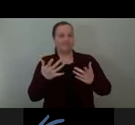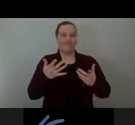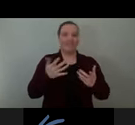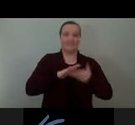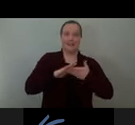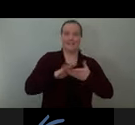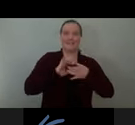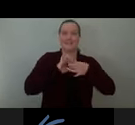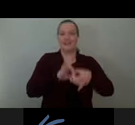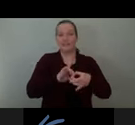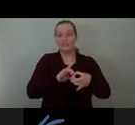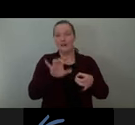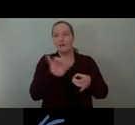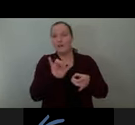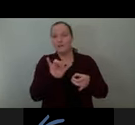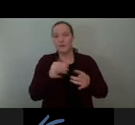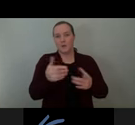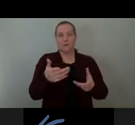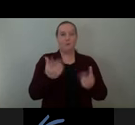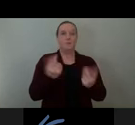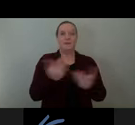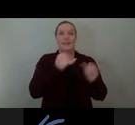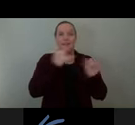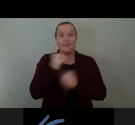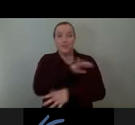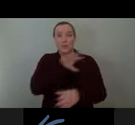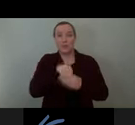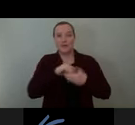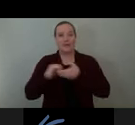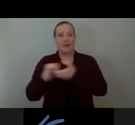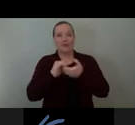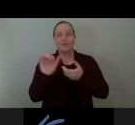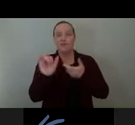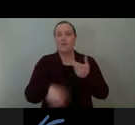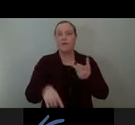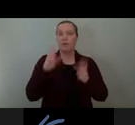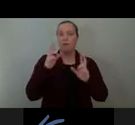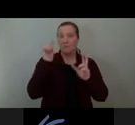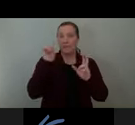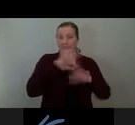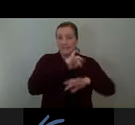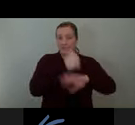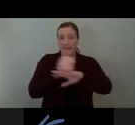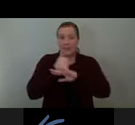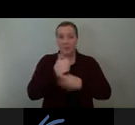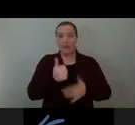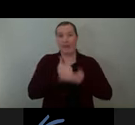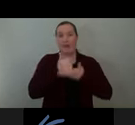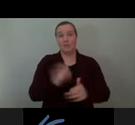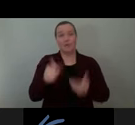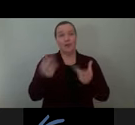include the collective. Our hope is that these follies will help us all imagine new possibilities, not only in the immediate term,